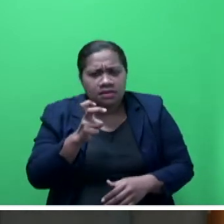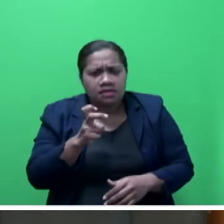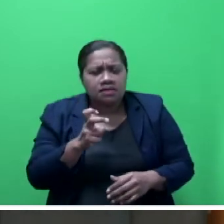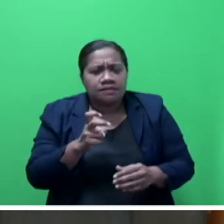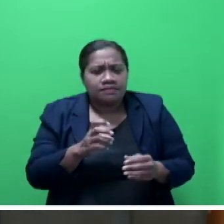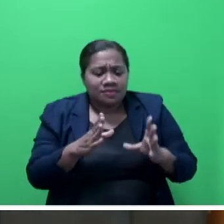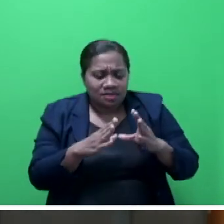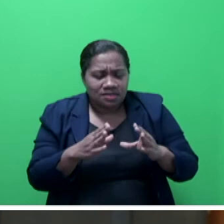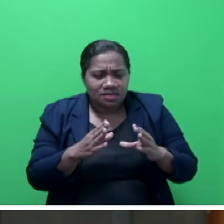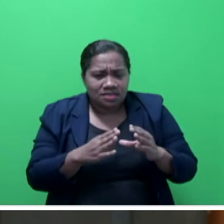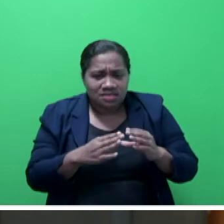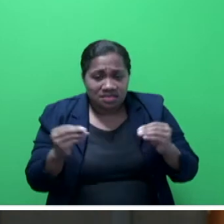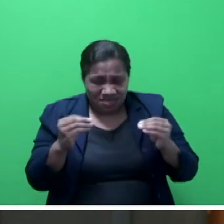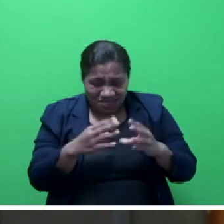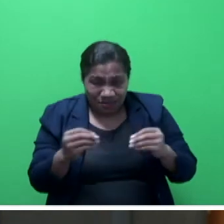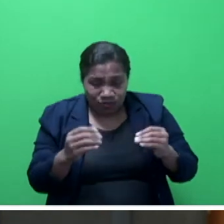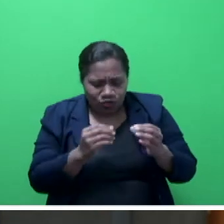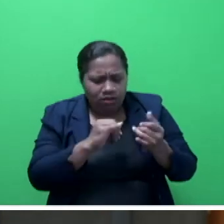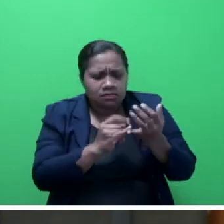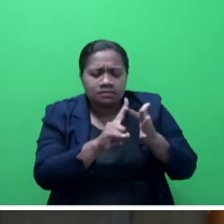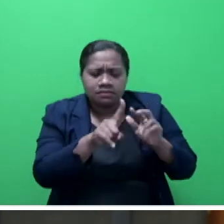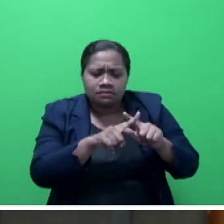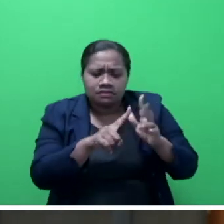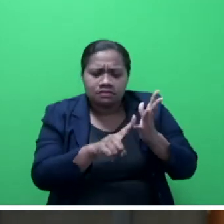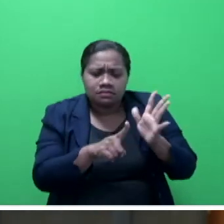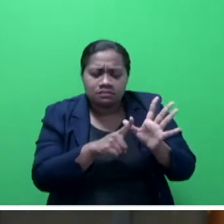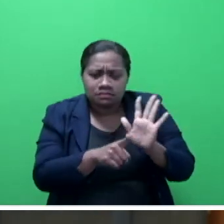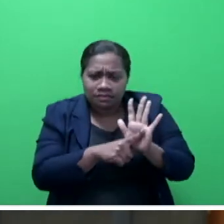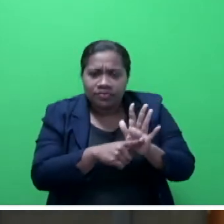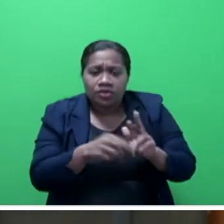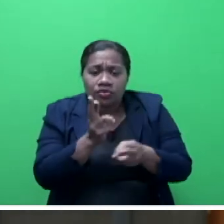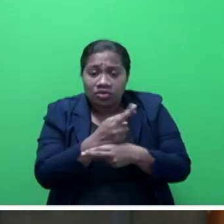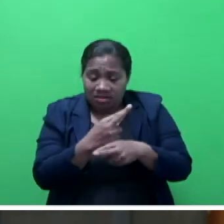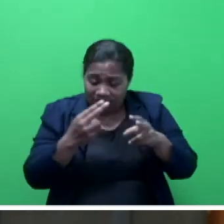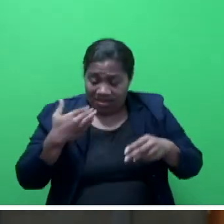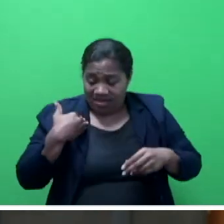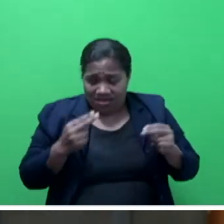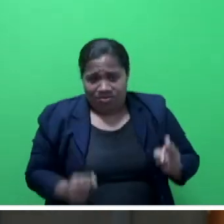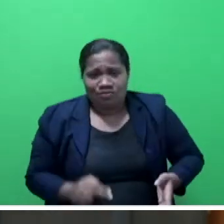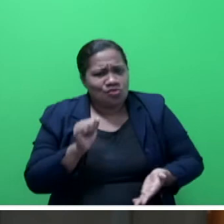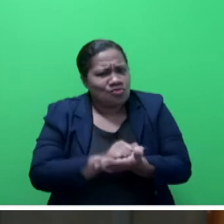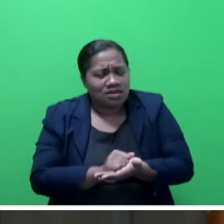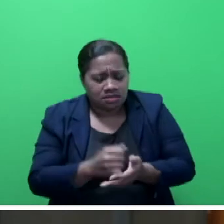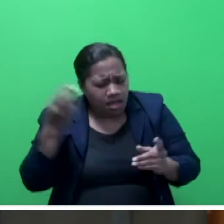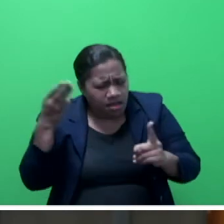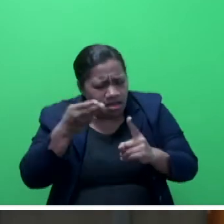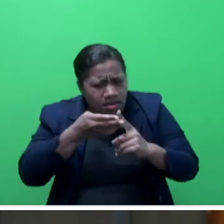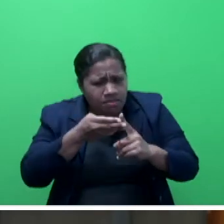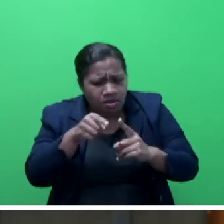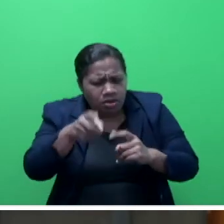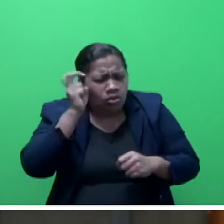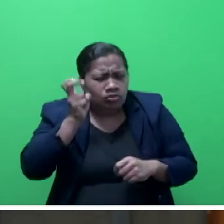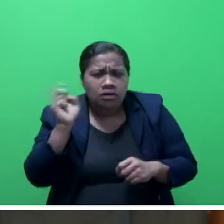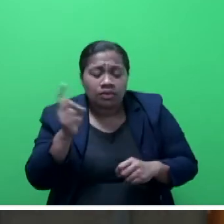health and human rights. Mr Speaker Say. Mr Mr aim of these trainings are to empower and